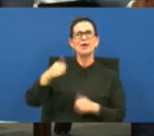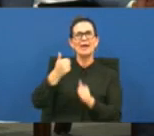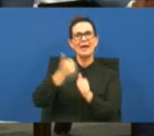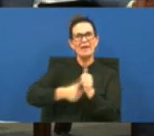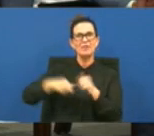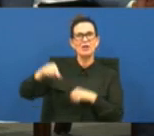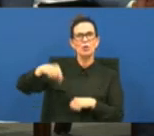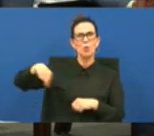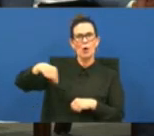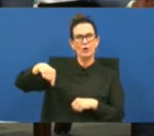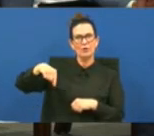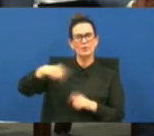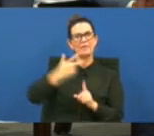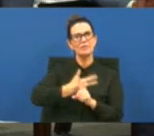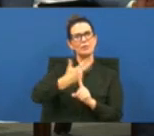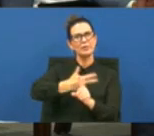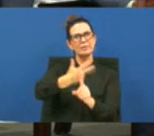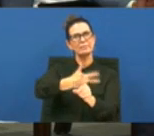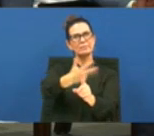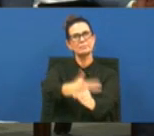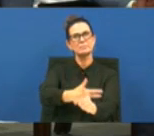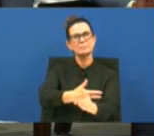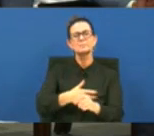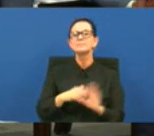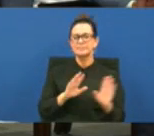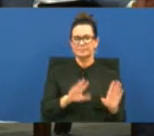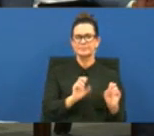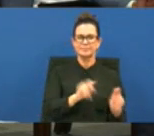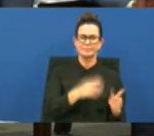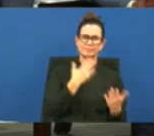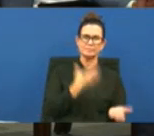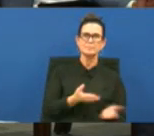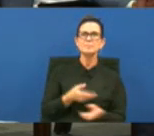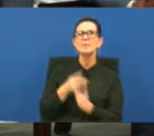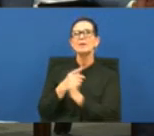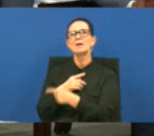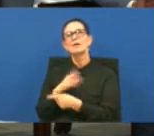and so that's what i'm asking for all right council member banks